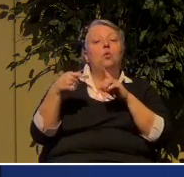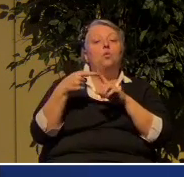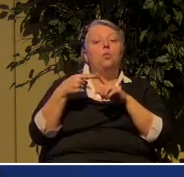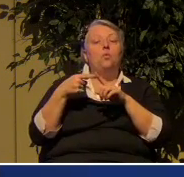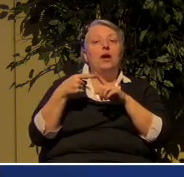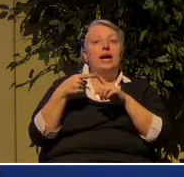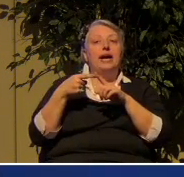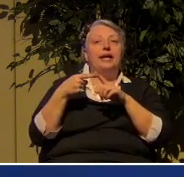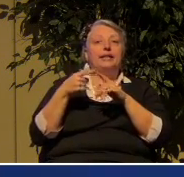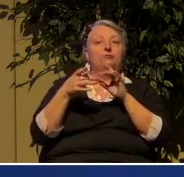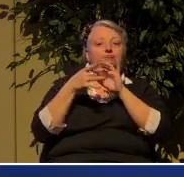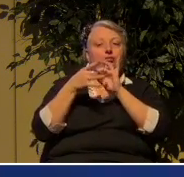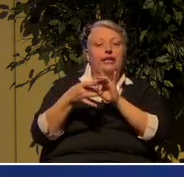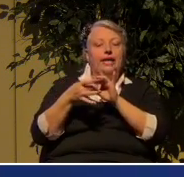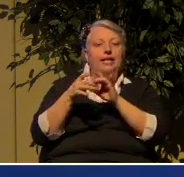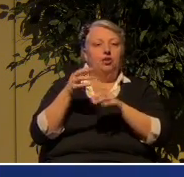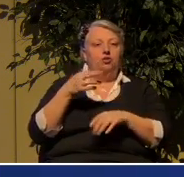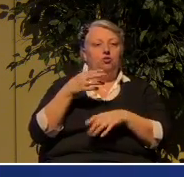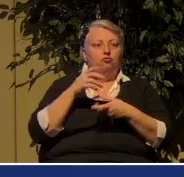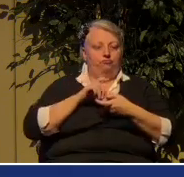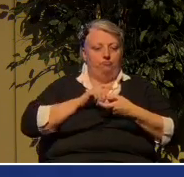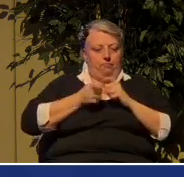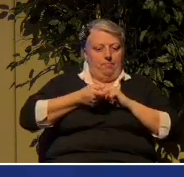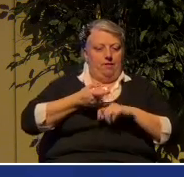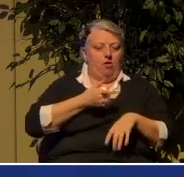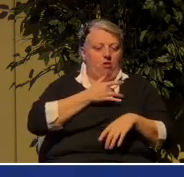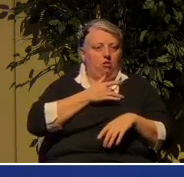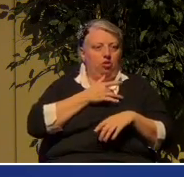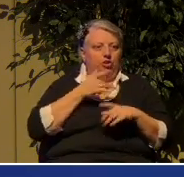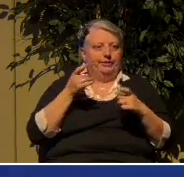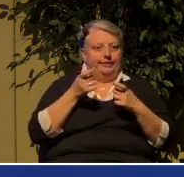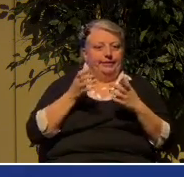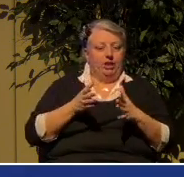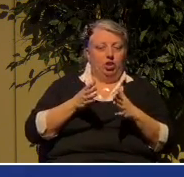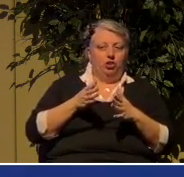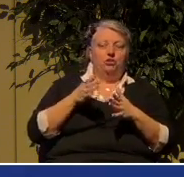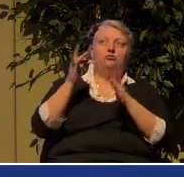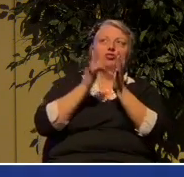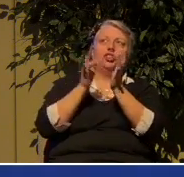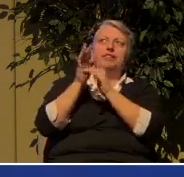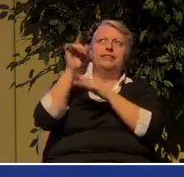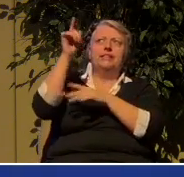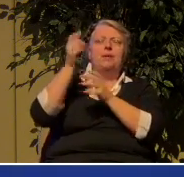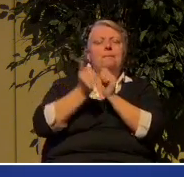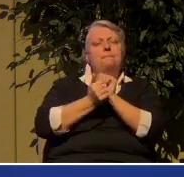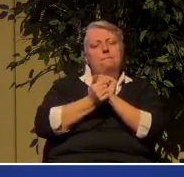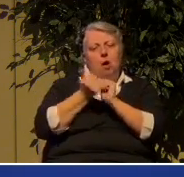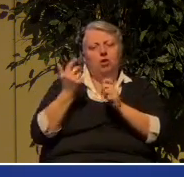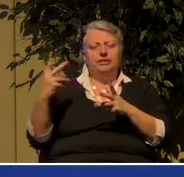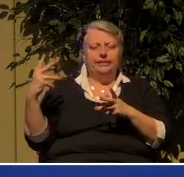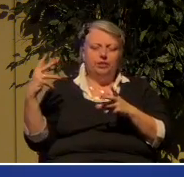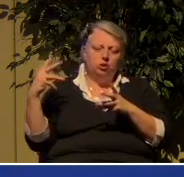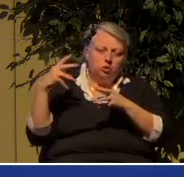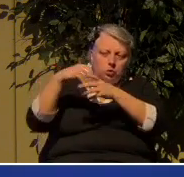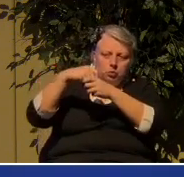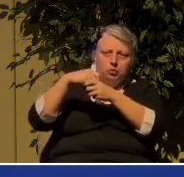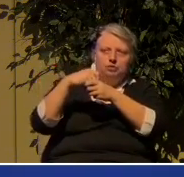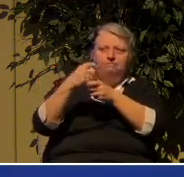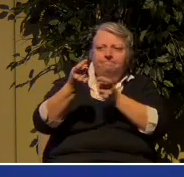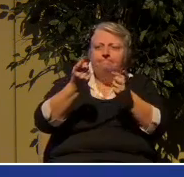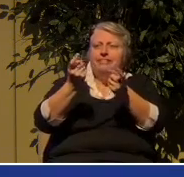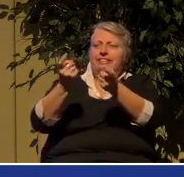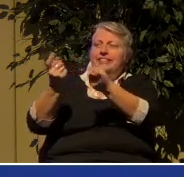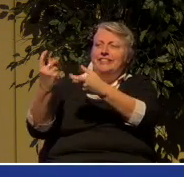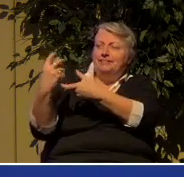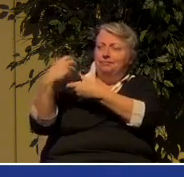repentant sinners, Jesus is the most inclusive person that